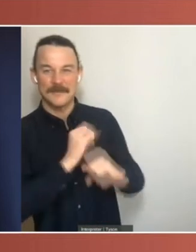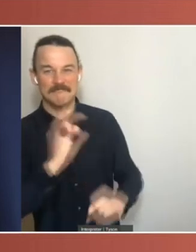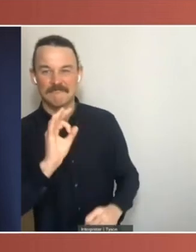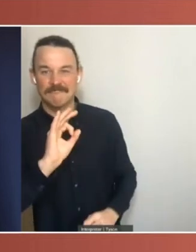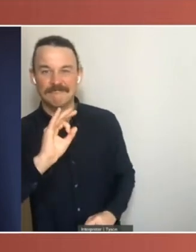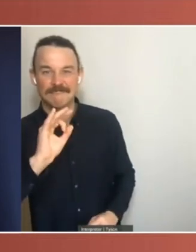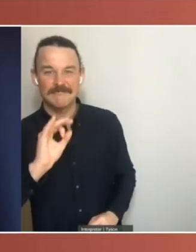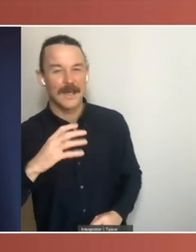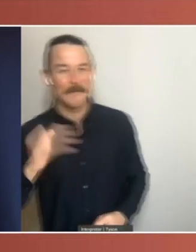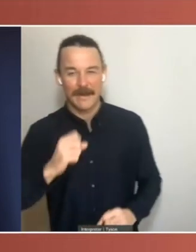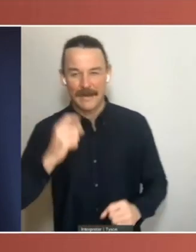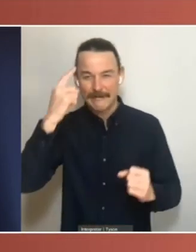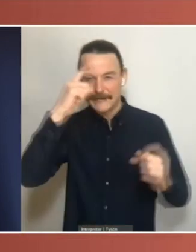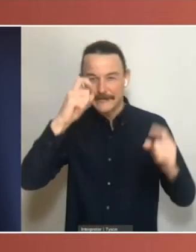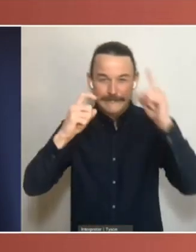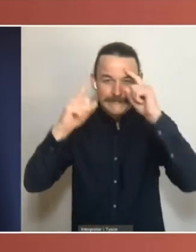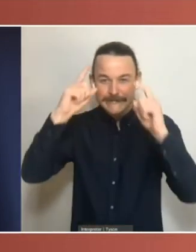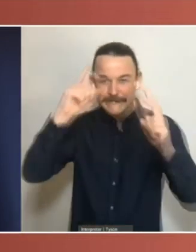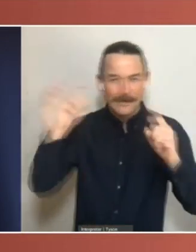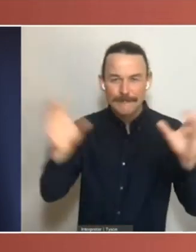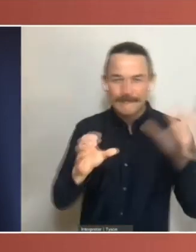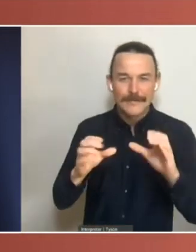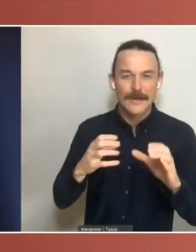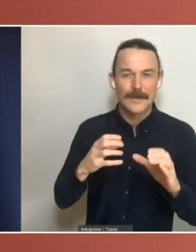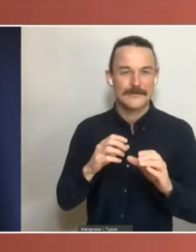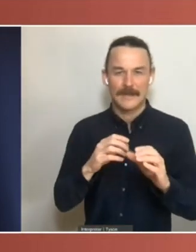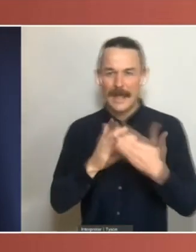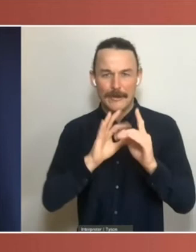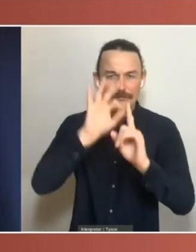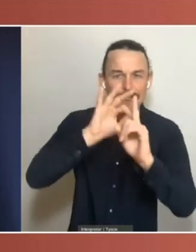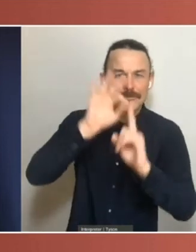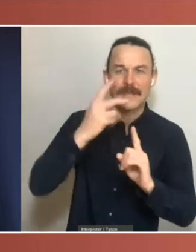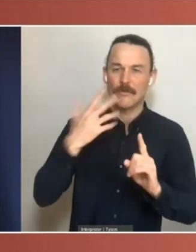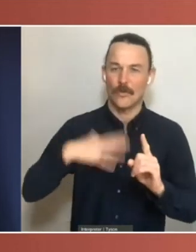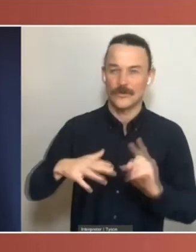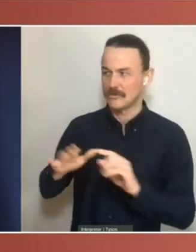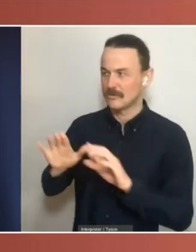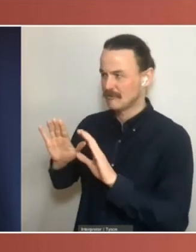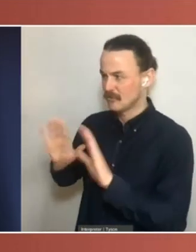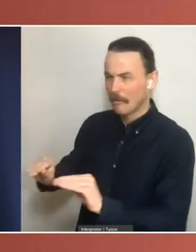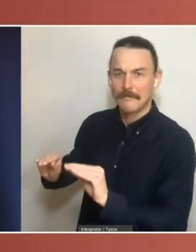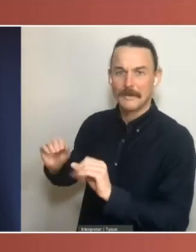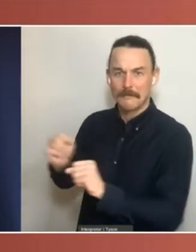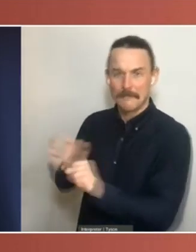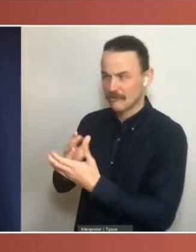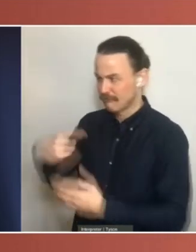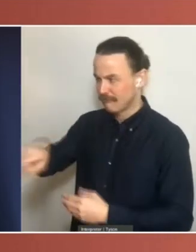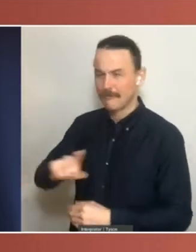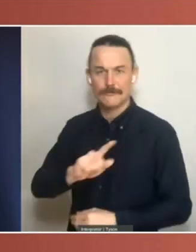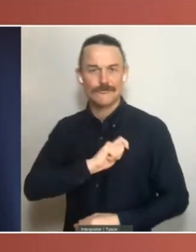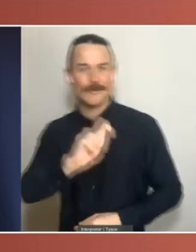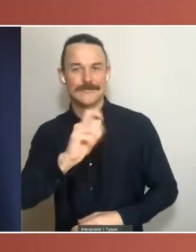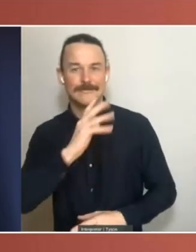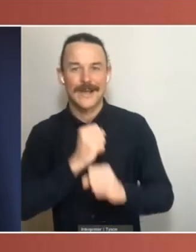decline. And I do think that upper houses elected with different mandates,